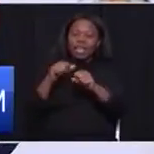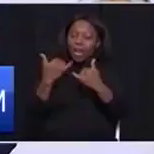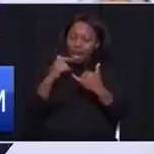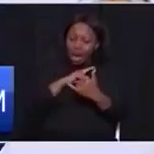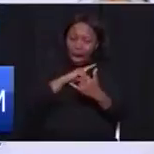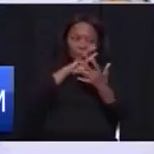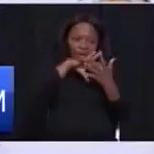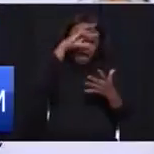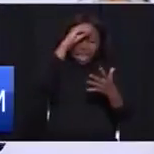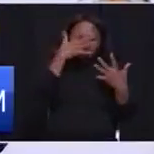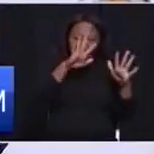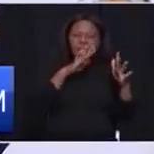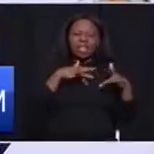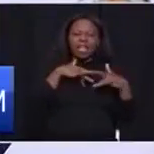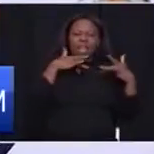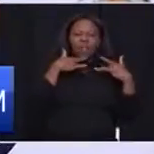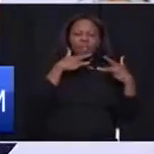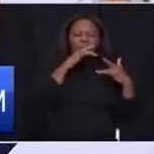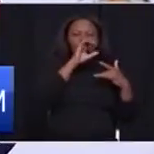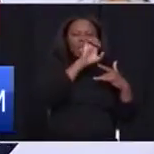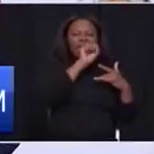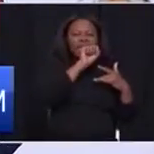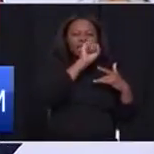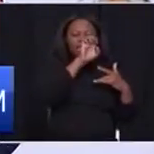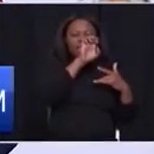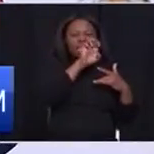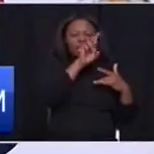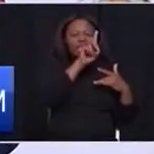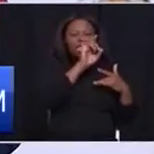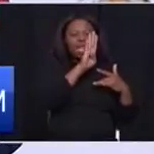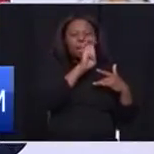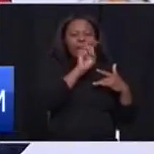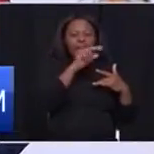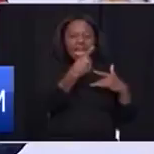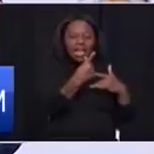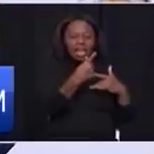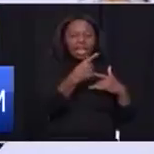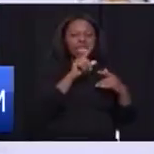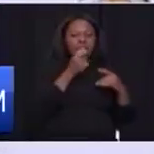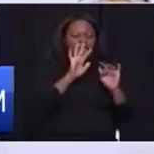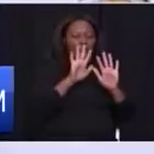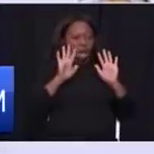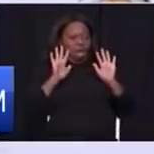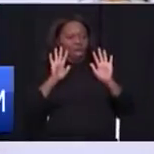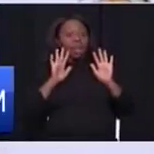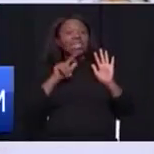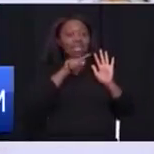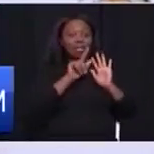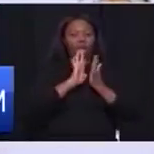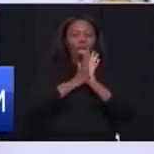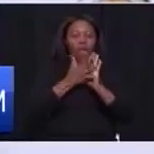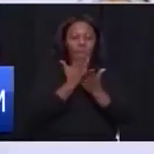from life as a demanding tragedy that a hands-off approach or a distant approach can lead to disaster.